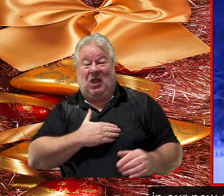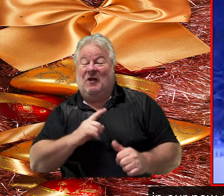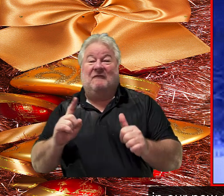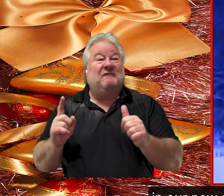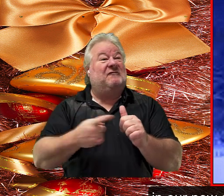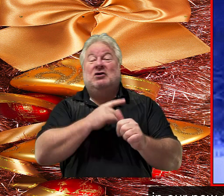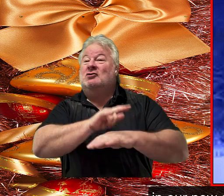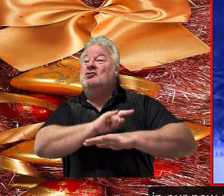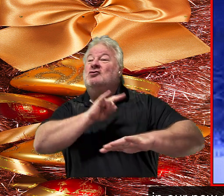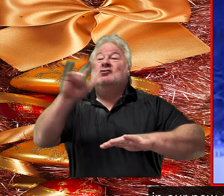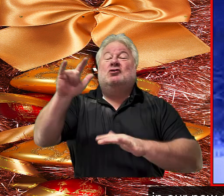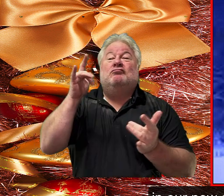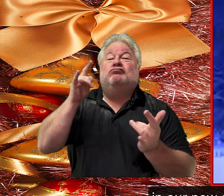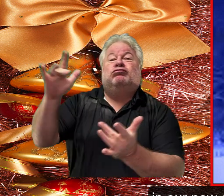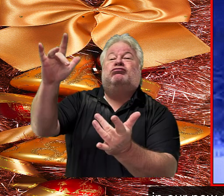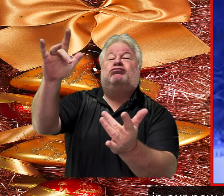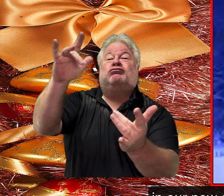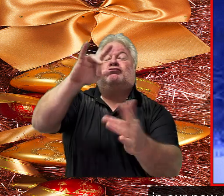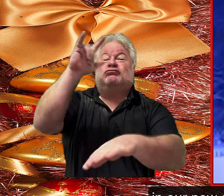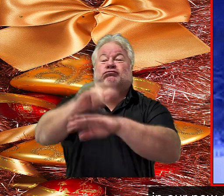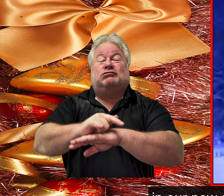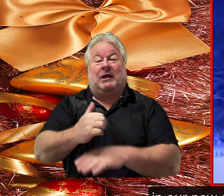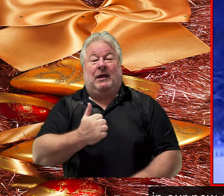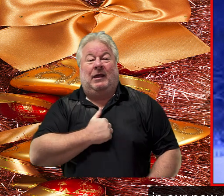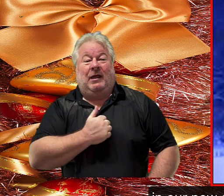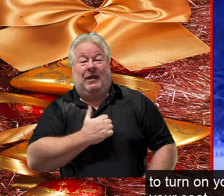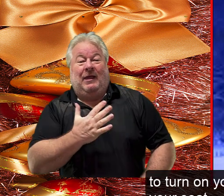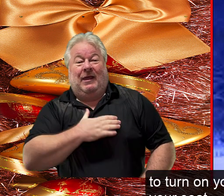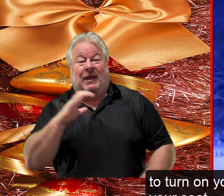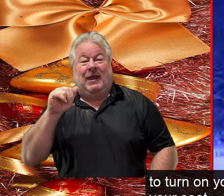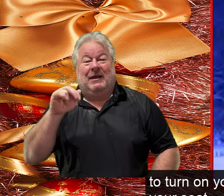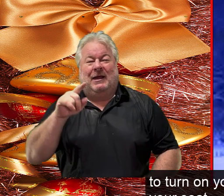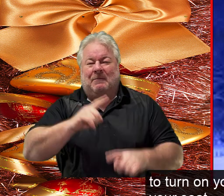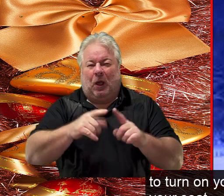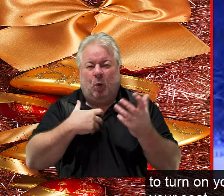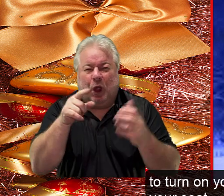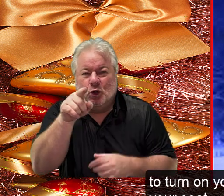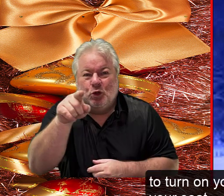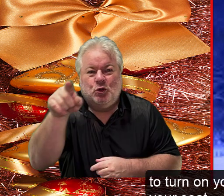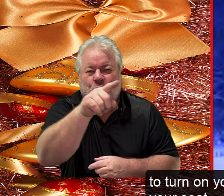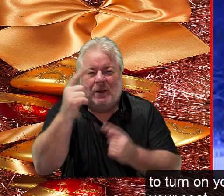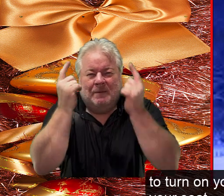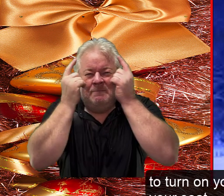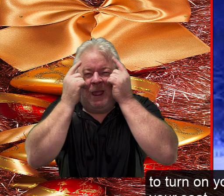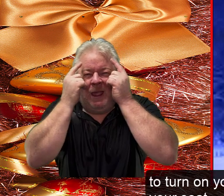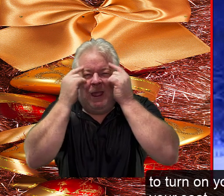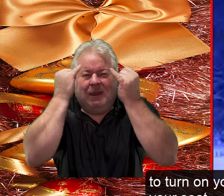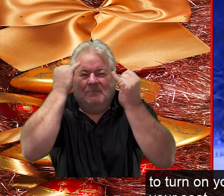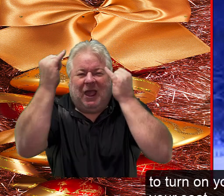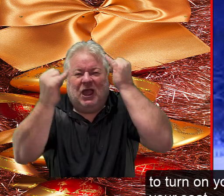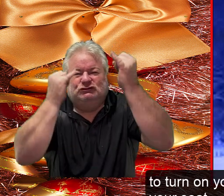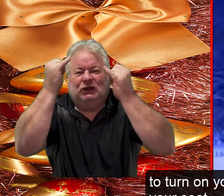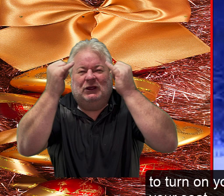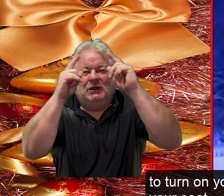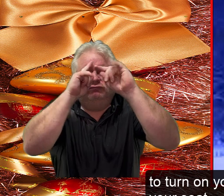new country of canada i want you to turn on your imaginations get back